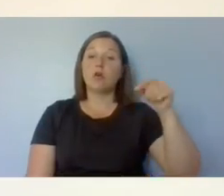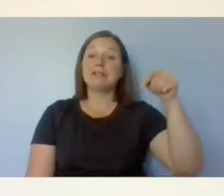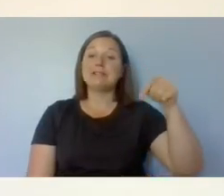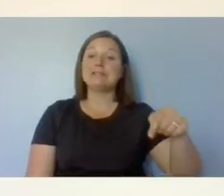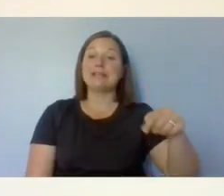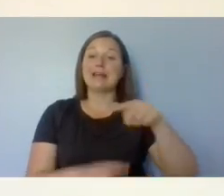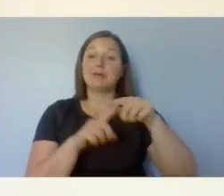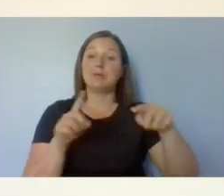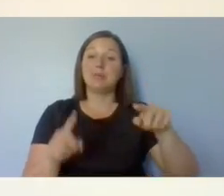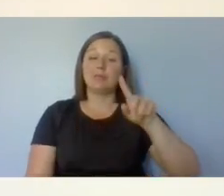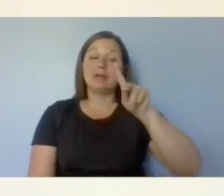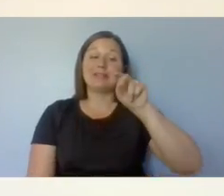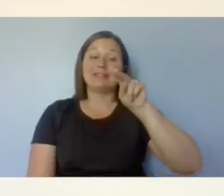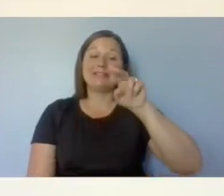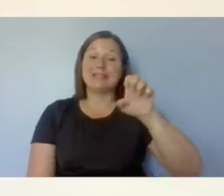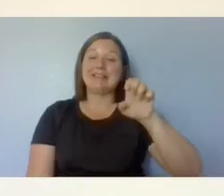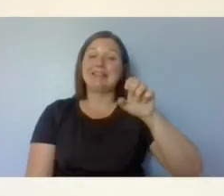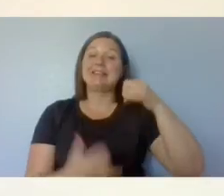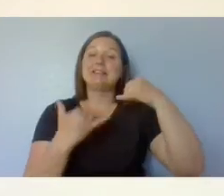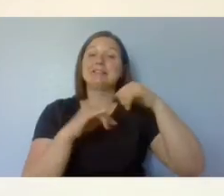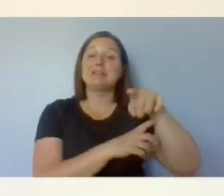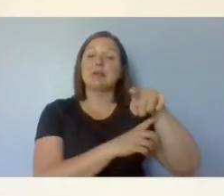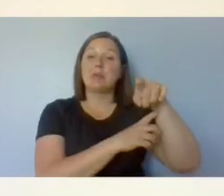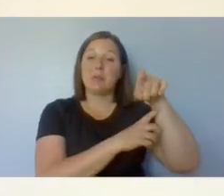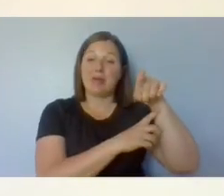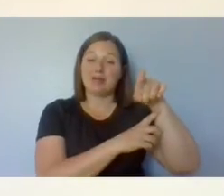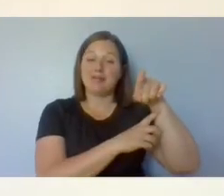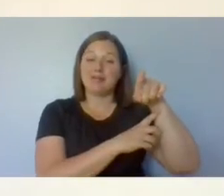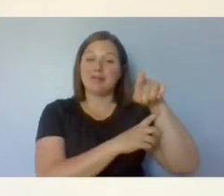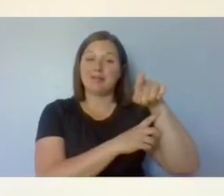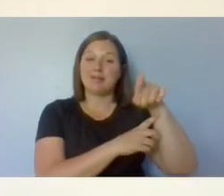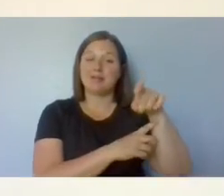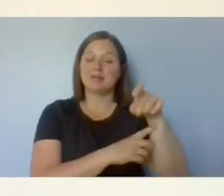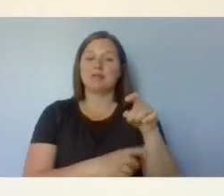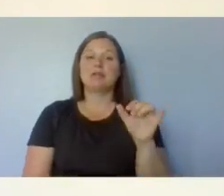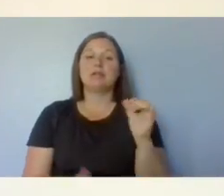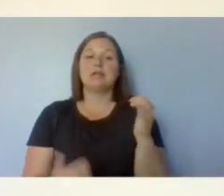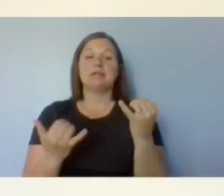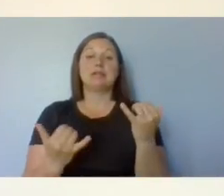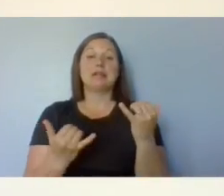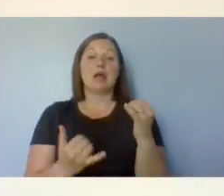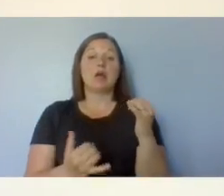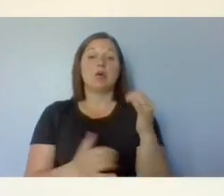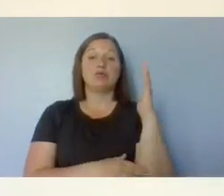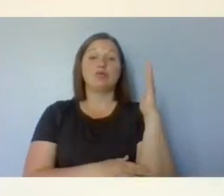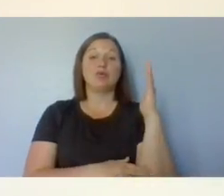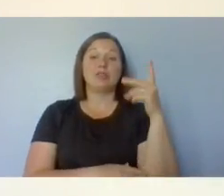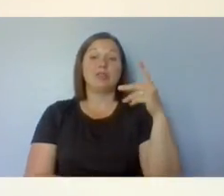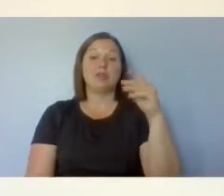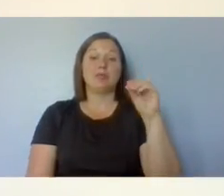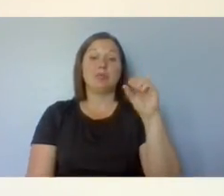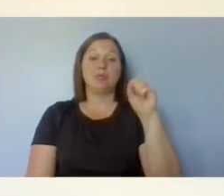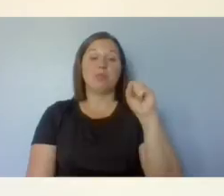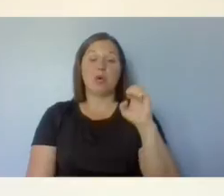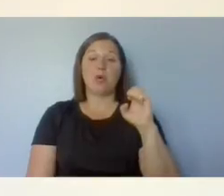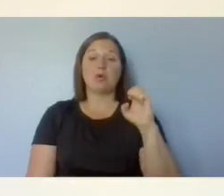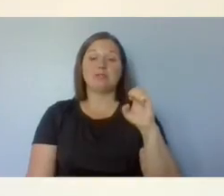Turn the knee open. Tree pose. Hug the heel into the standing ankle.